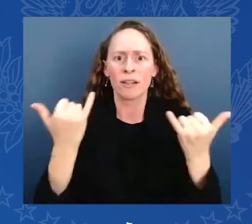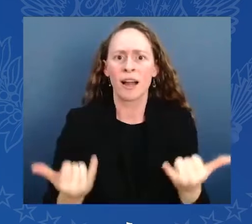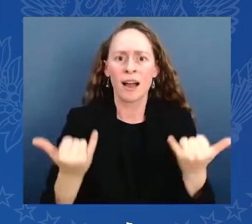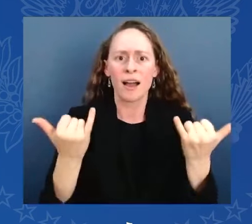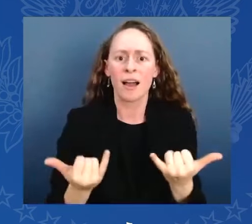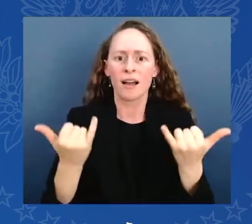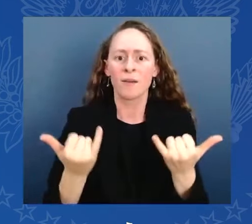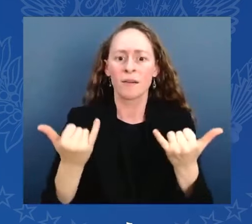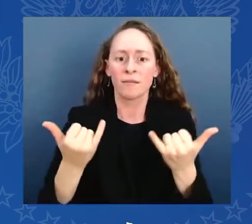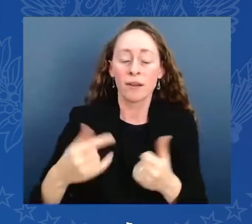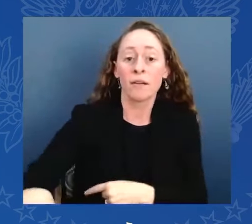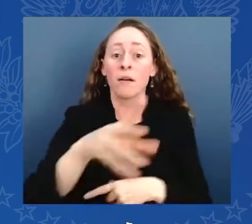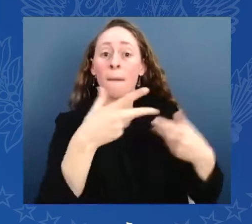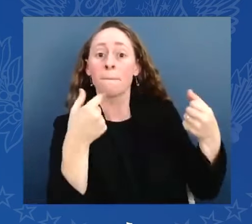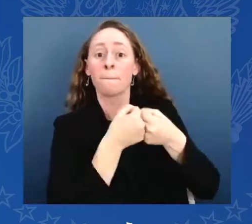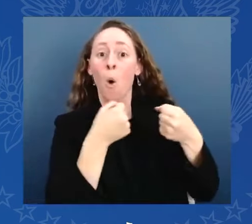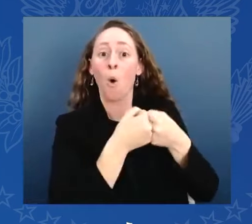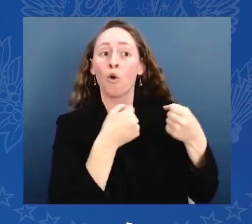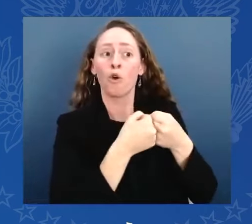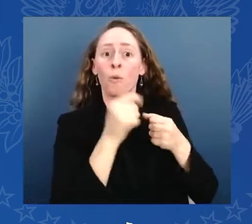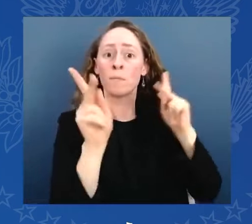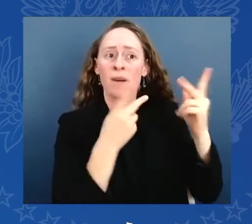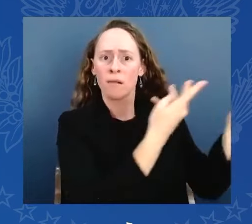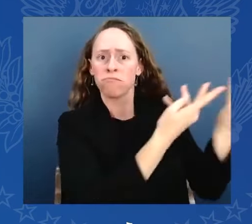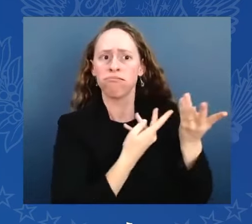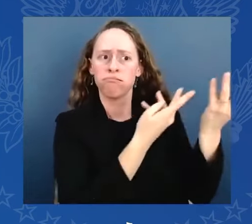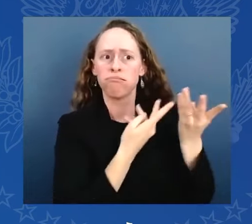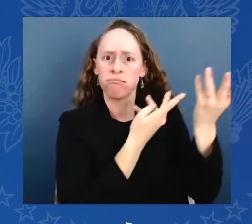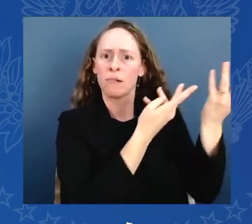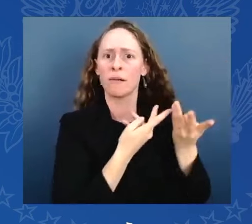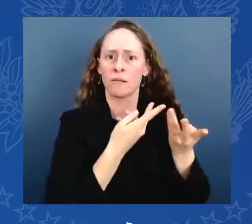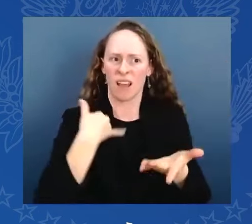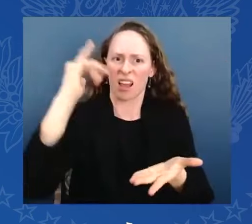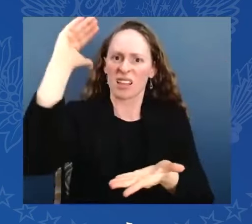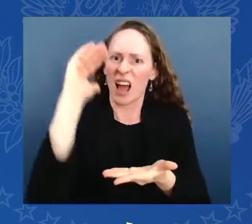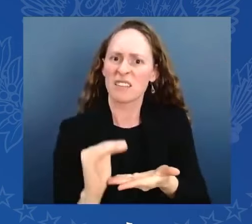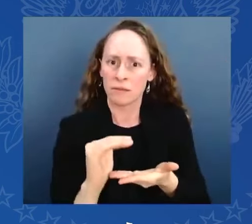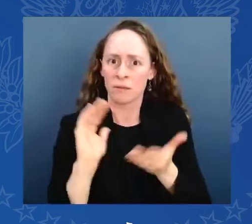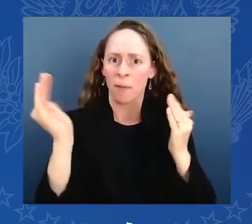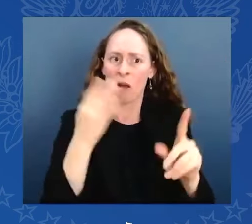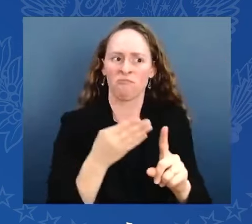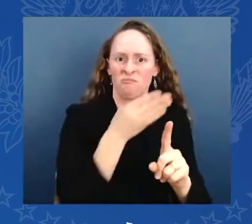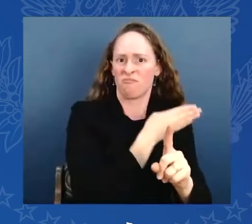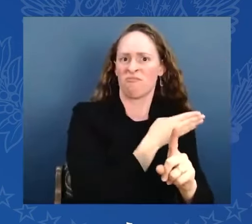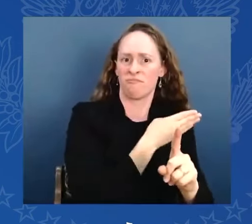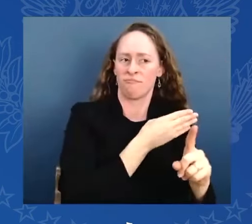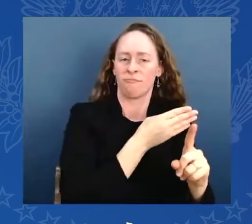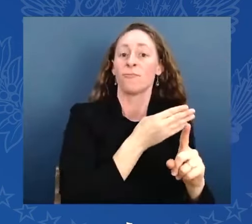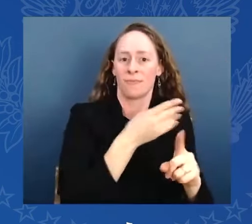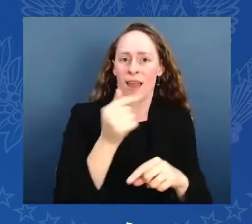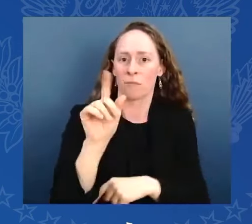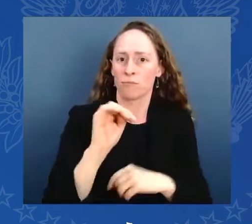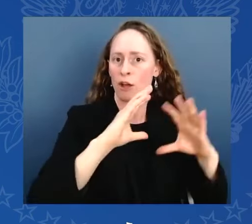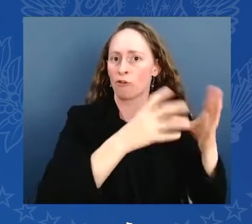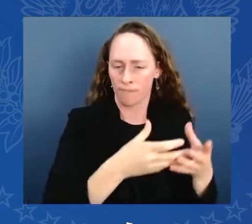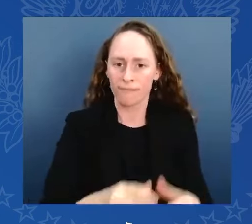I've kept my commitment to appoint the first black woman to the Supreme Court of the United States of America. I also kept my commitment to